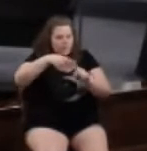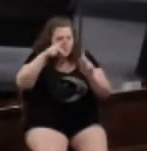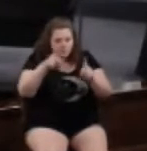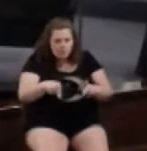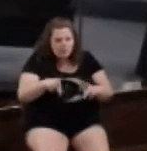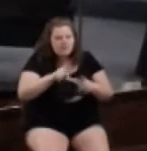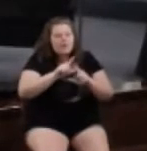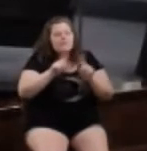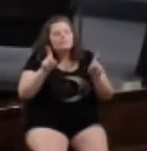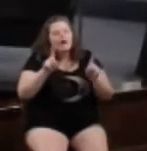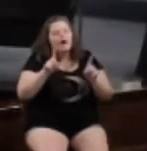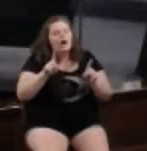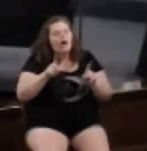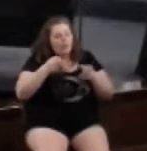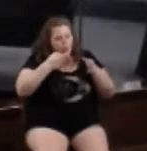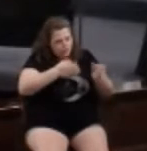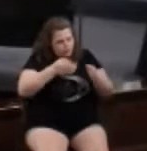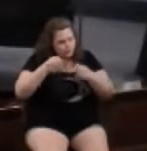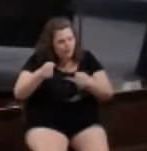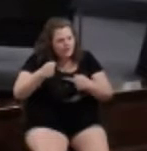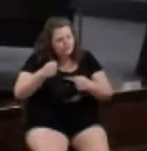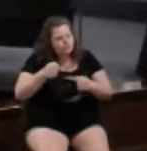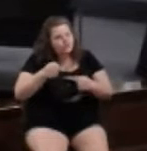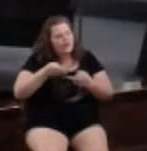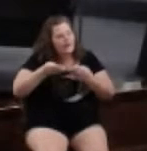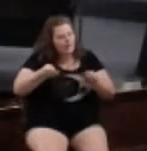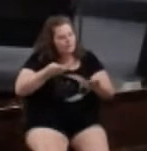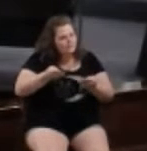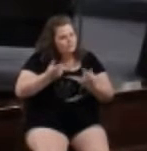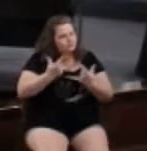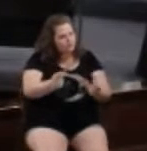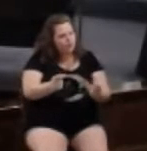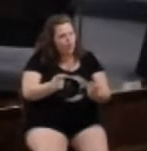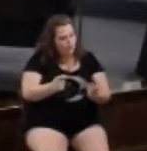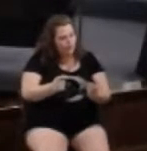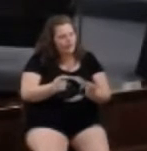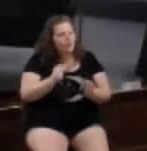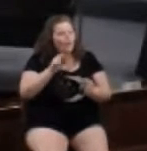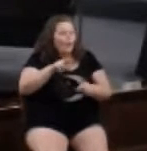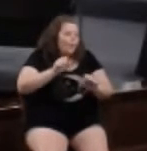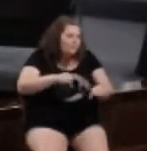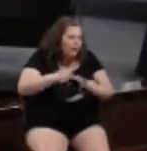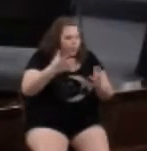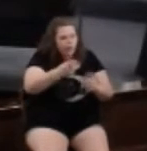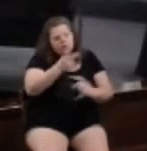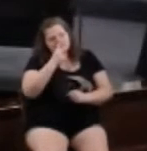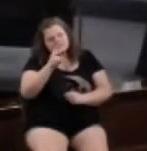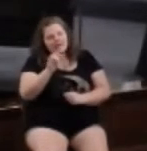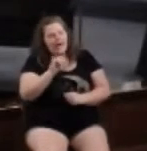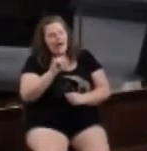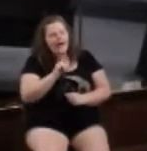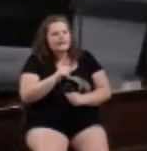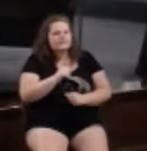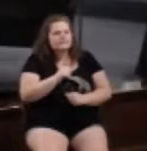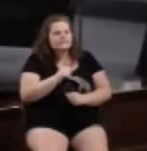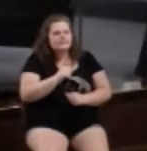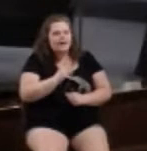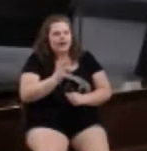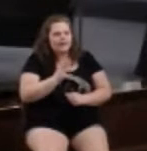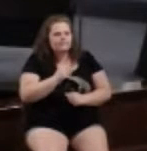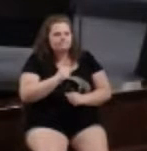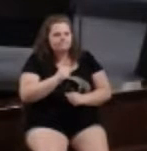a direction the ministry is going, or not going, or possibly what you might see as a doctrine problem.